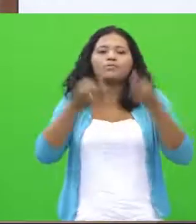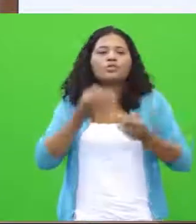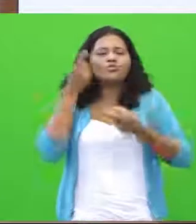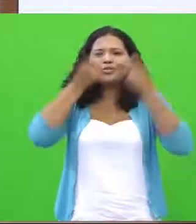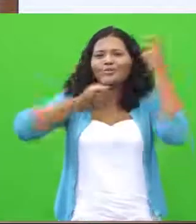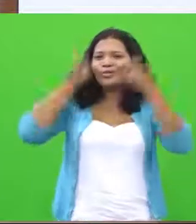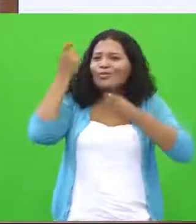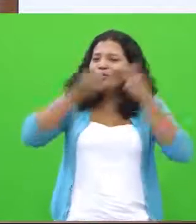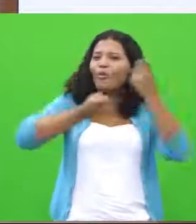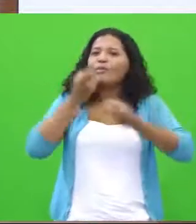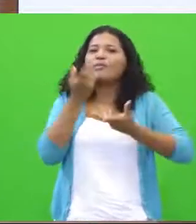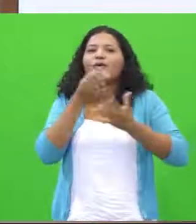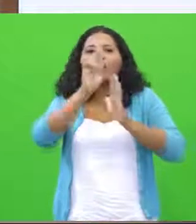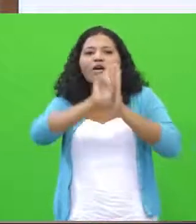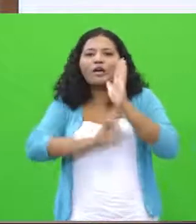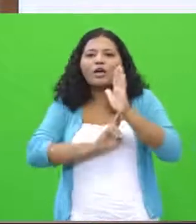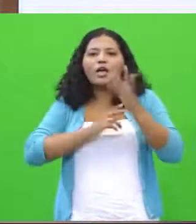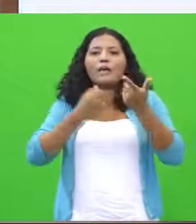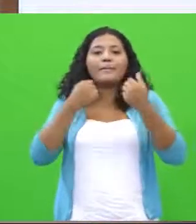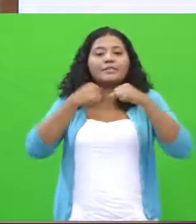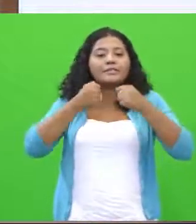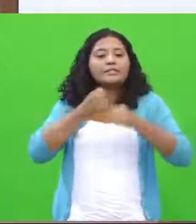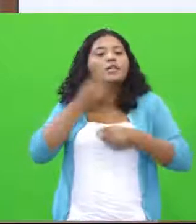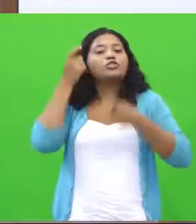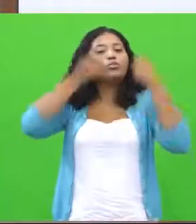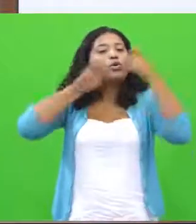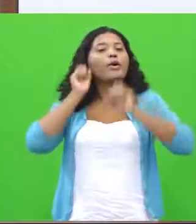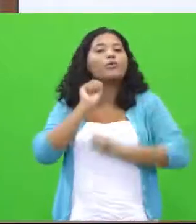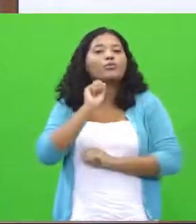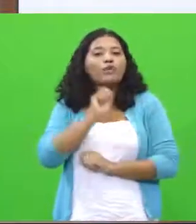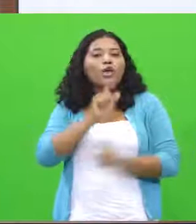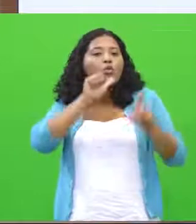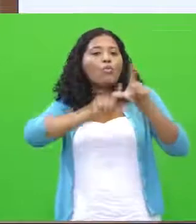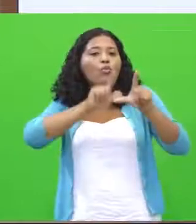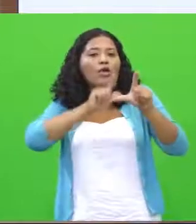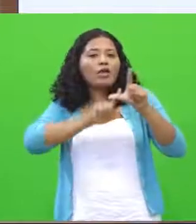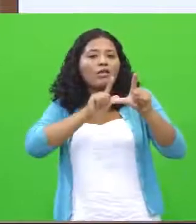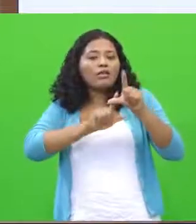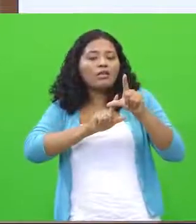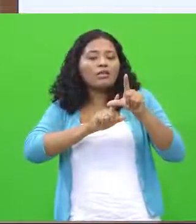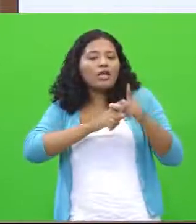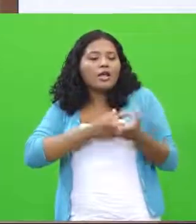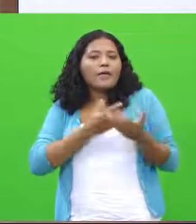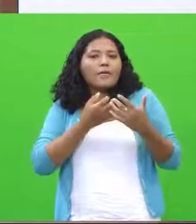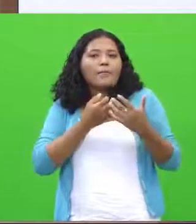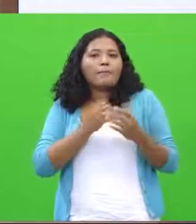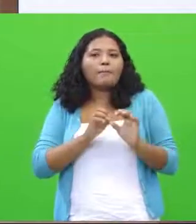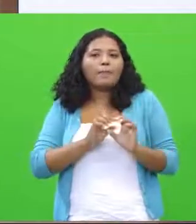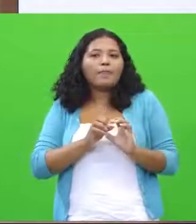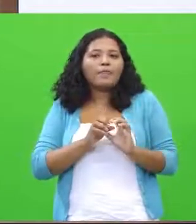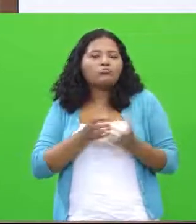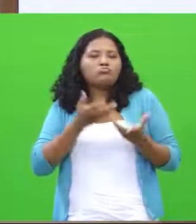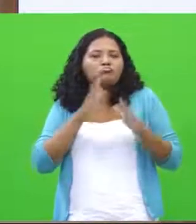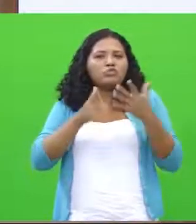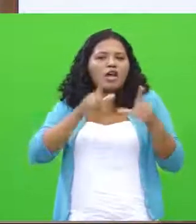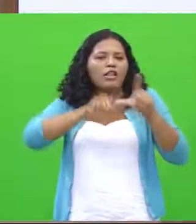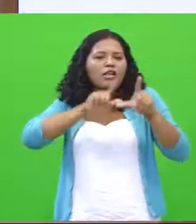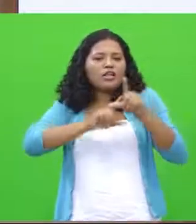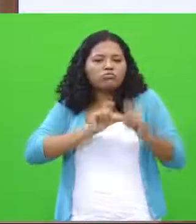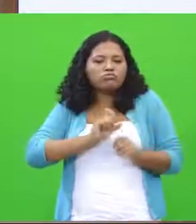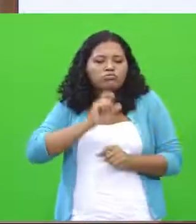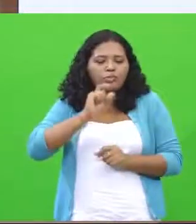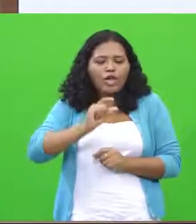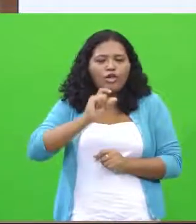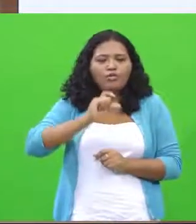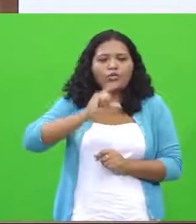it is important to worry about the legibility of your letter. If it is a letter of form, large, small, small, no matter,